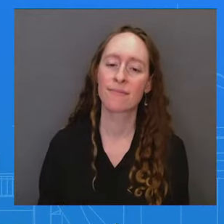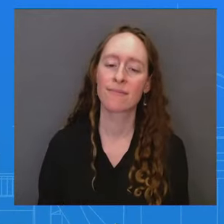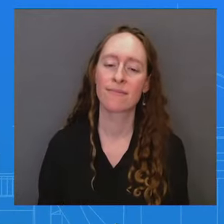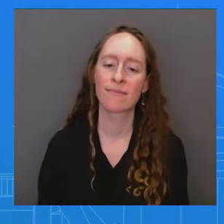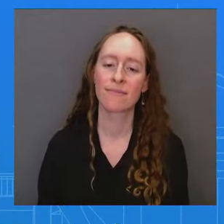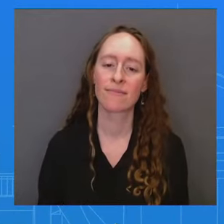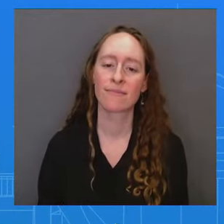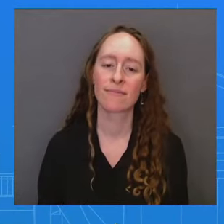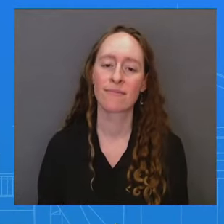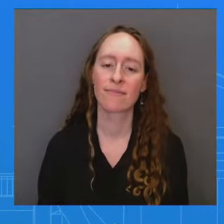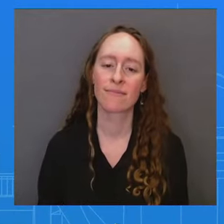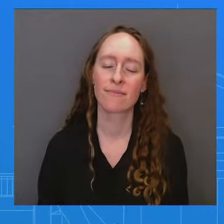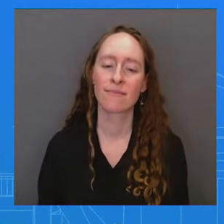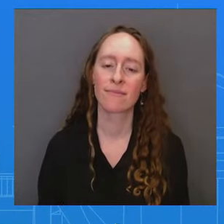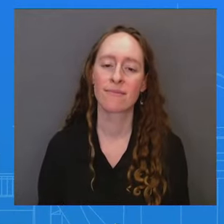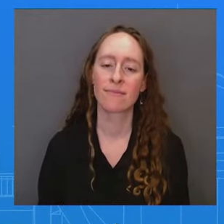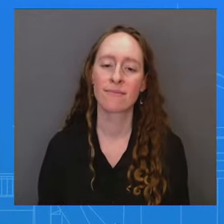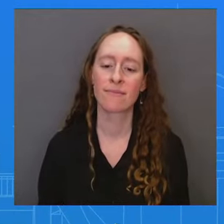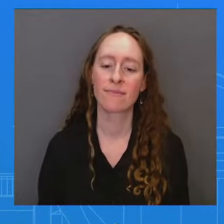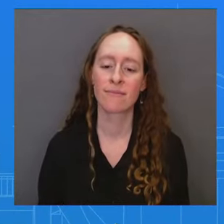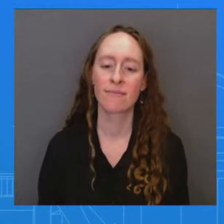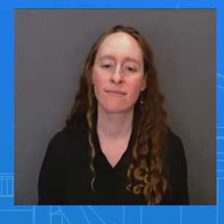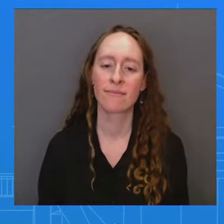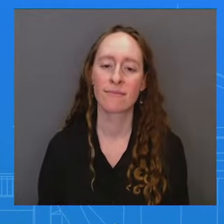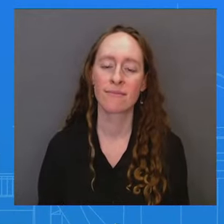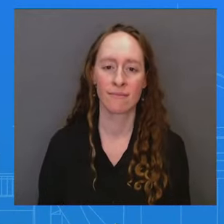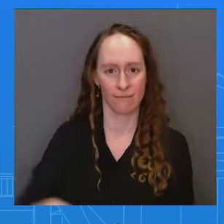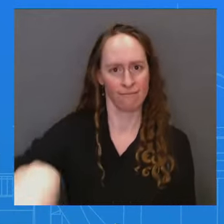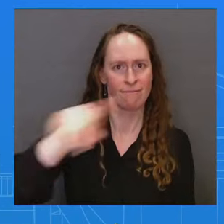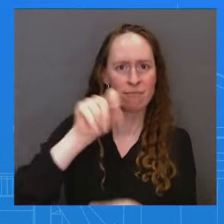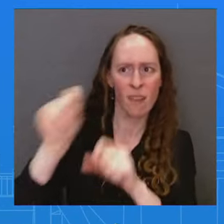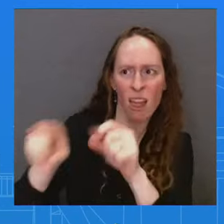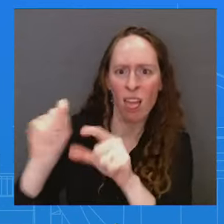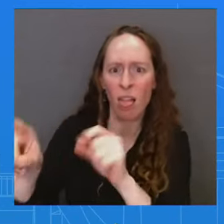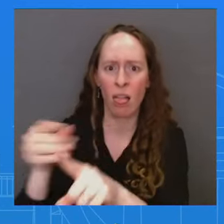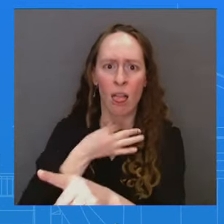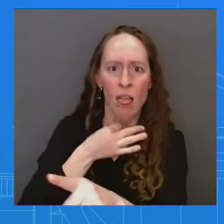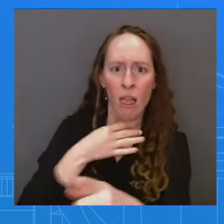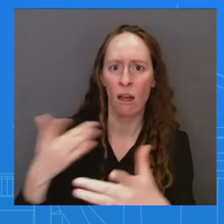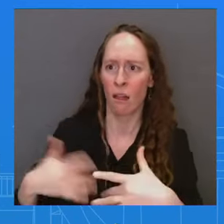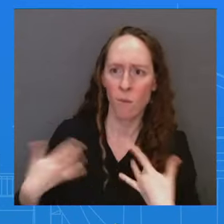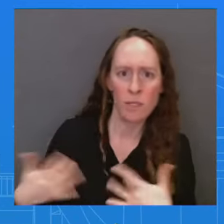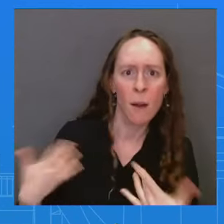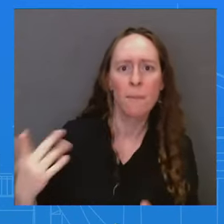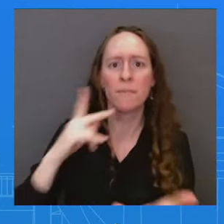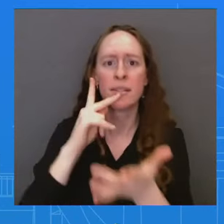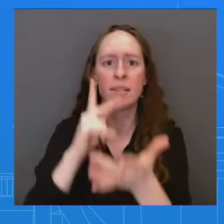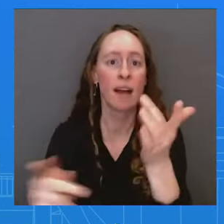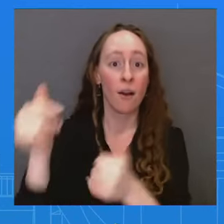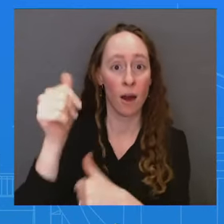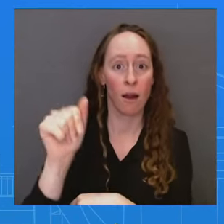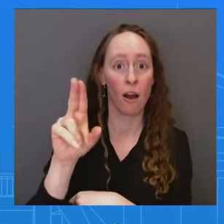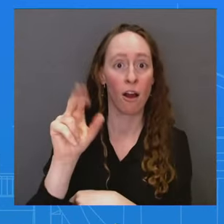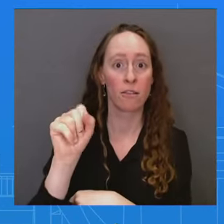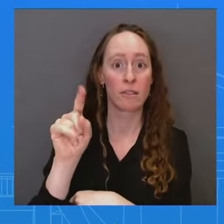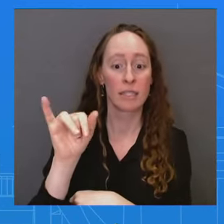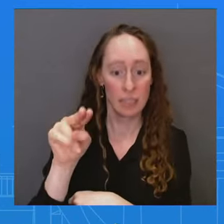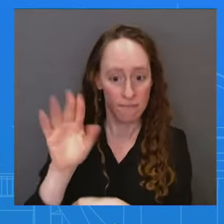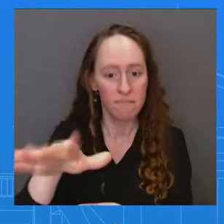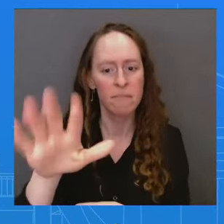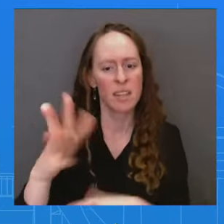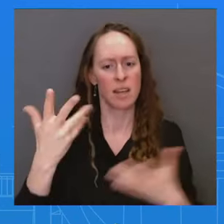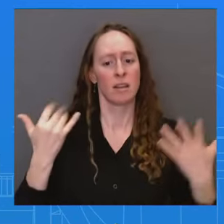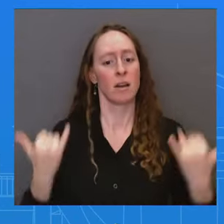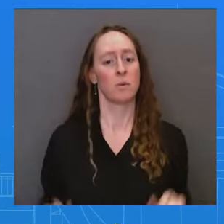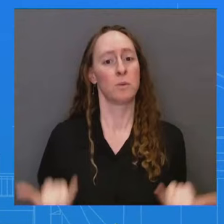questions about his hospitalization and the fallout from that, including today. Do you personally think that it might be helpful for the White